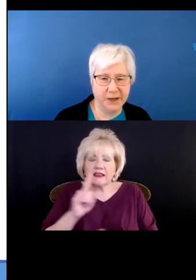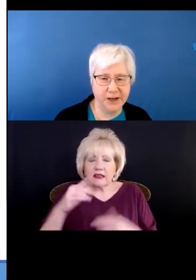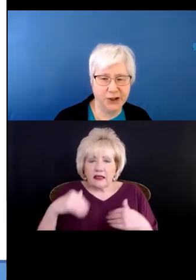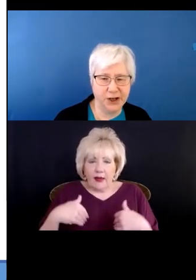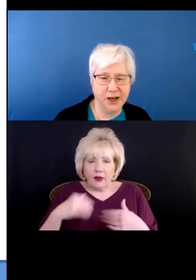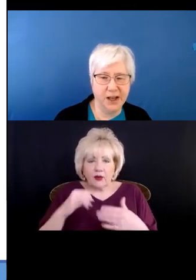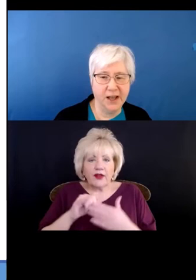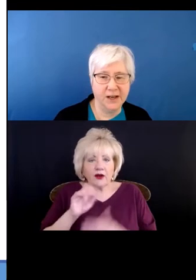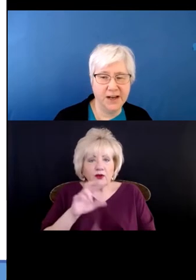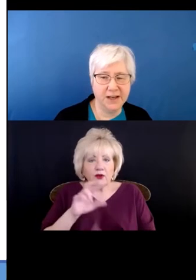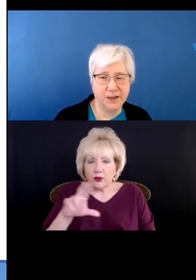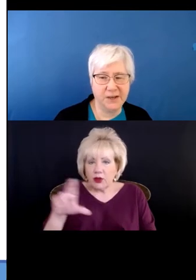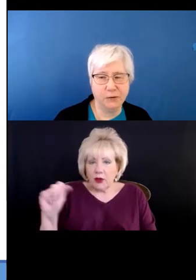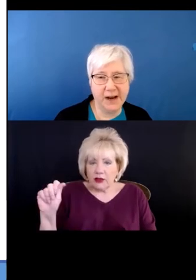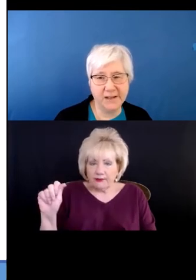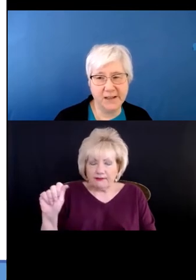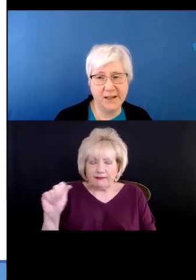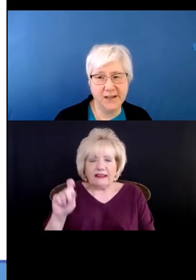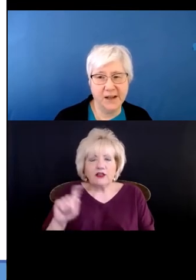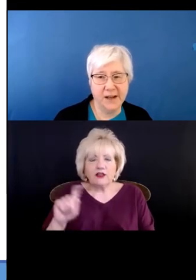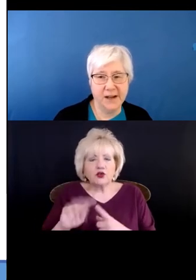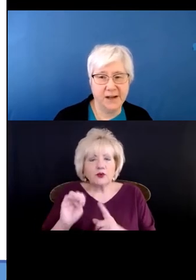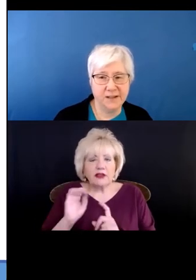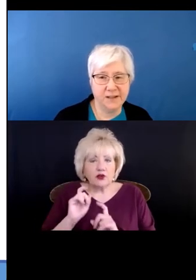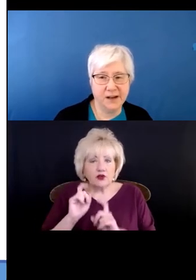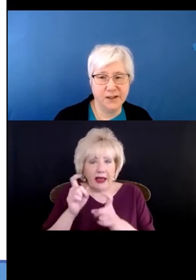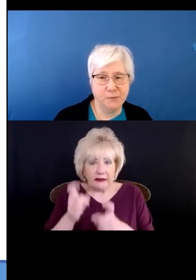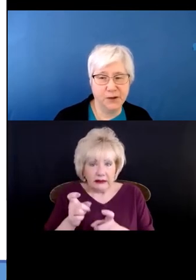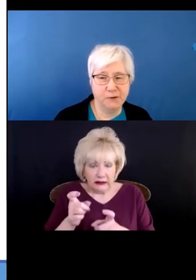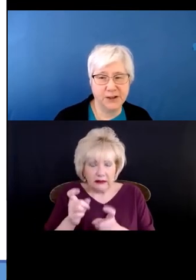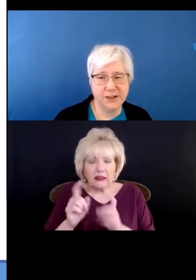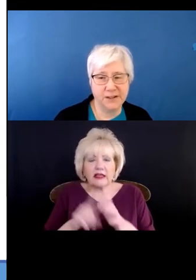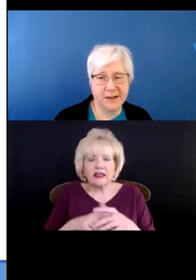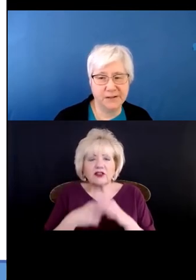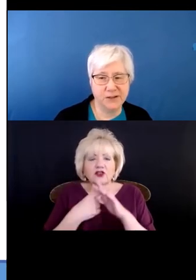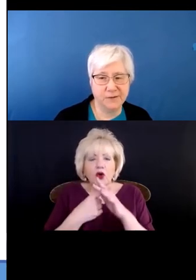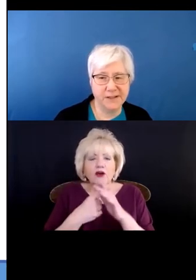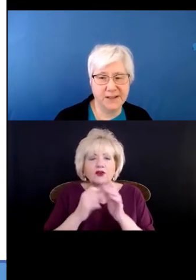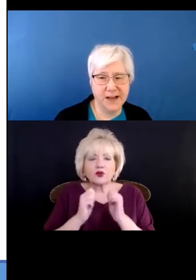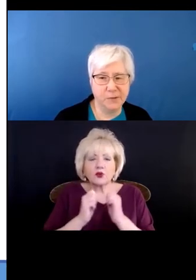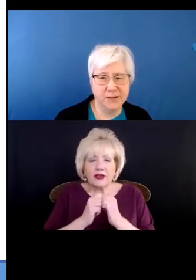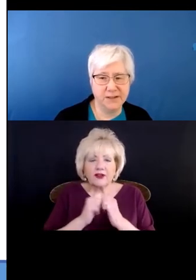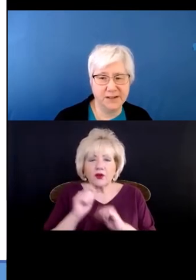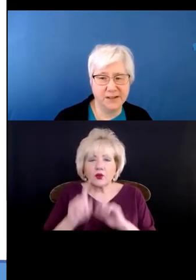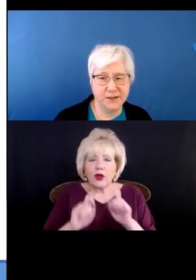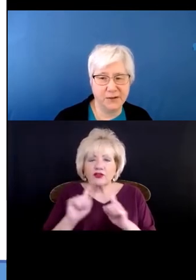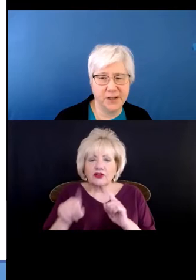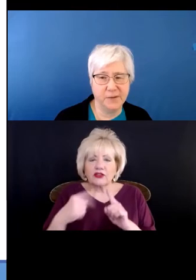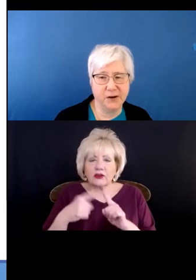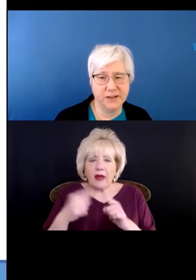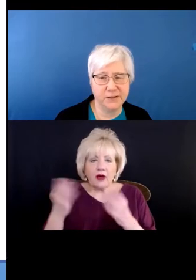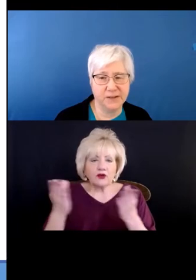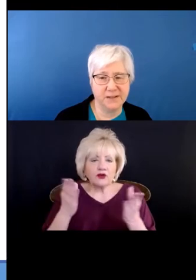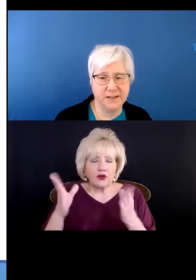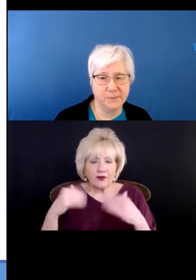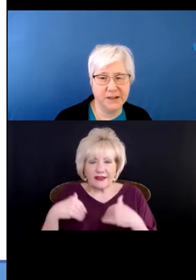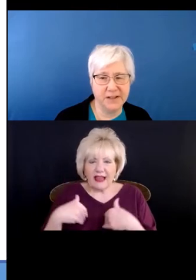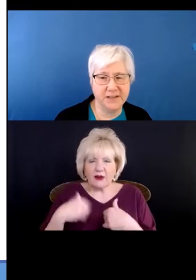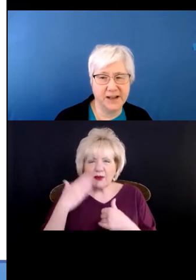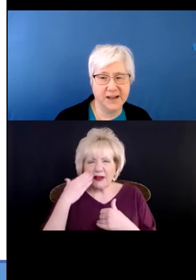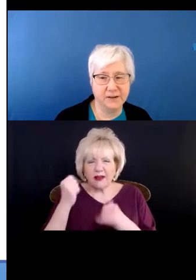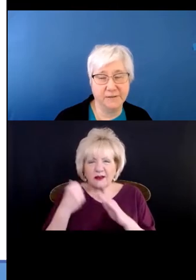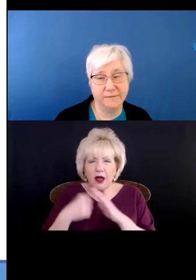accommodation needs to be granted. It starts with questions about service animals since under the Americans with